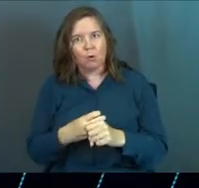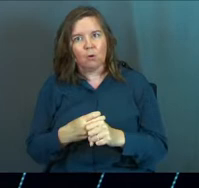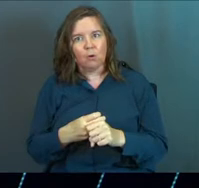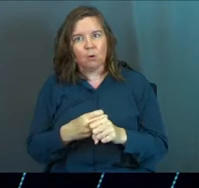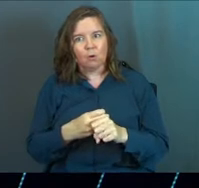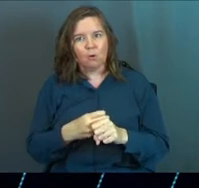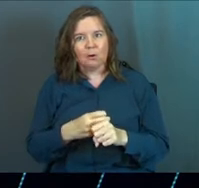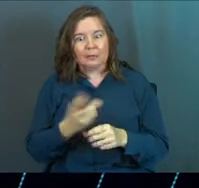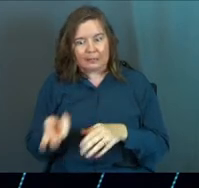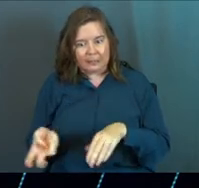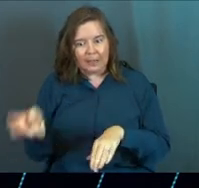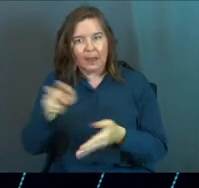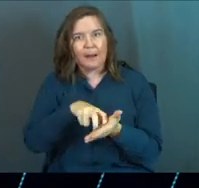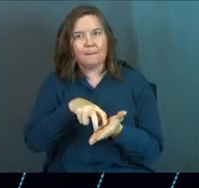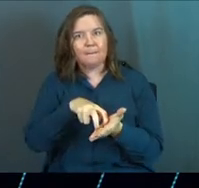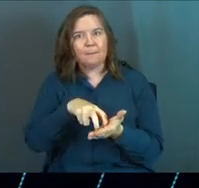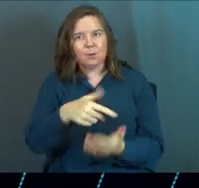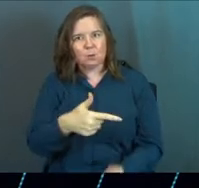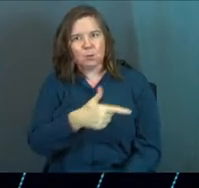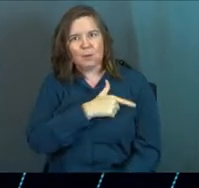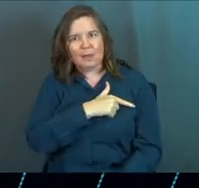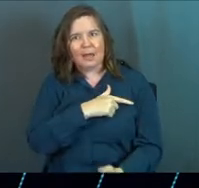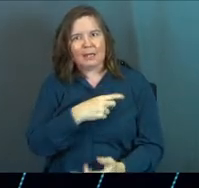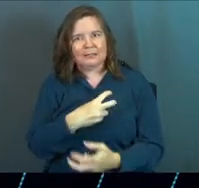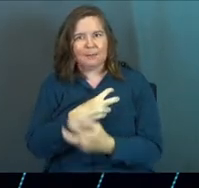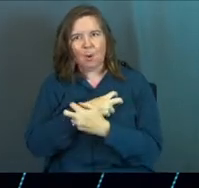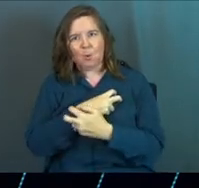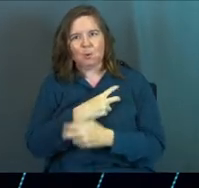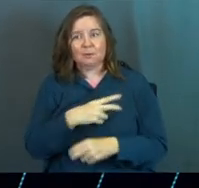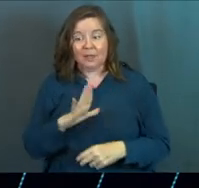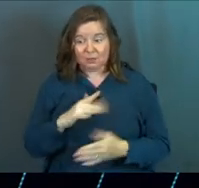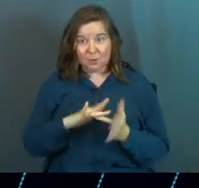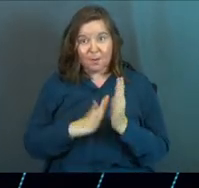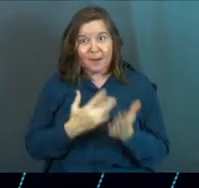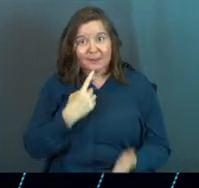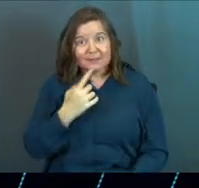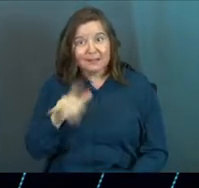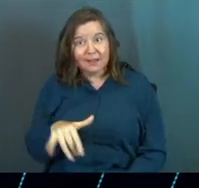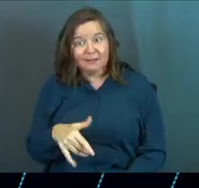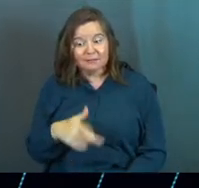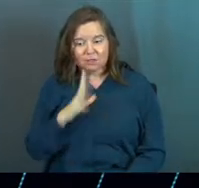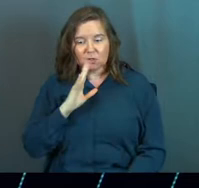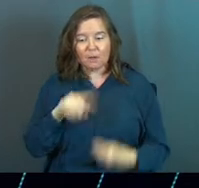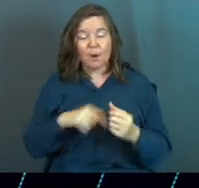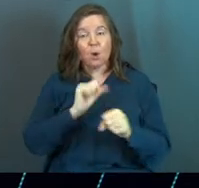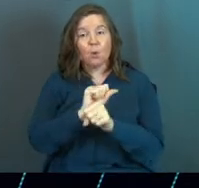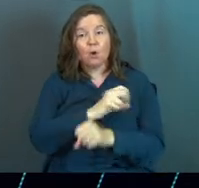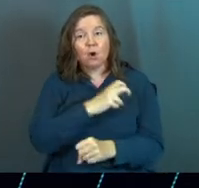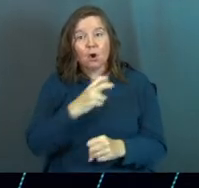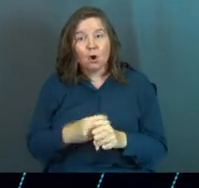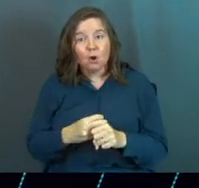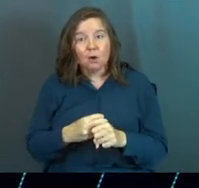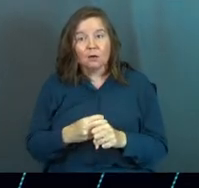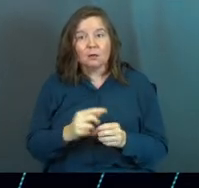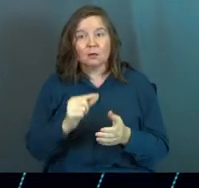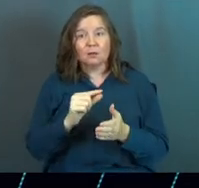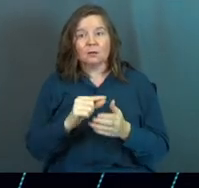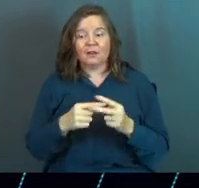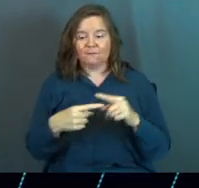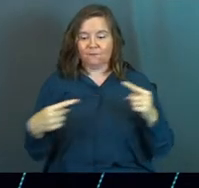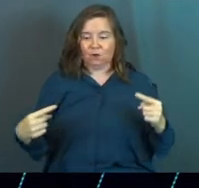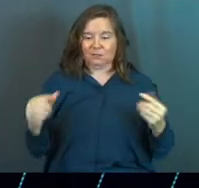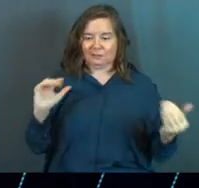Get up, you lazy bones. This is your Bible. He's talking about working hard versus